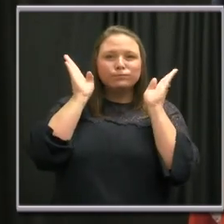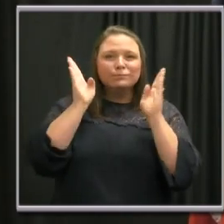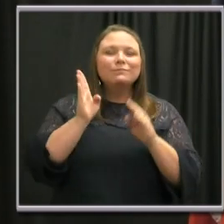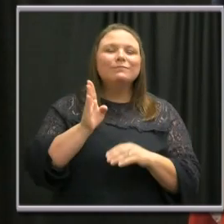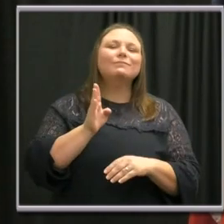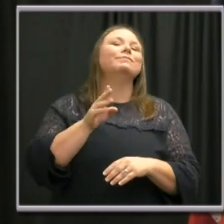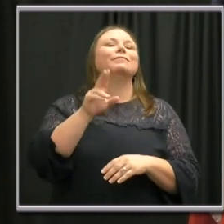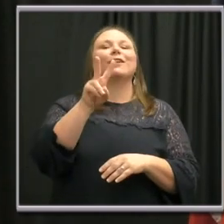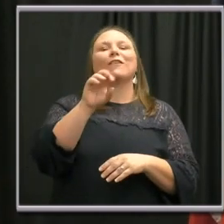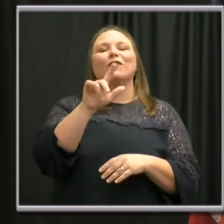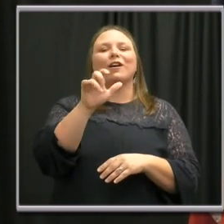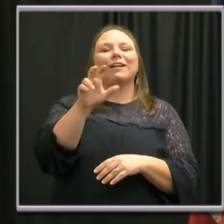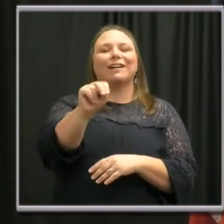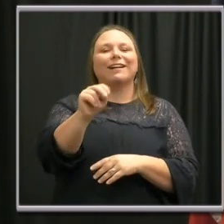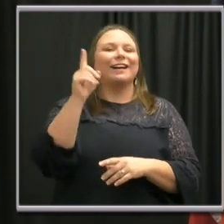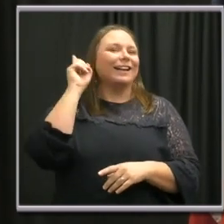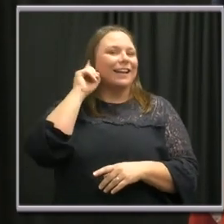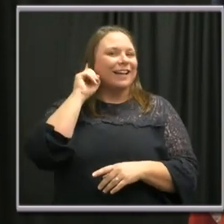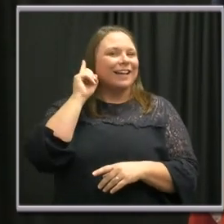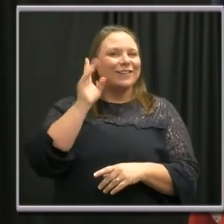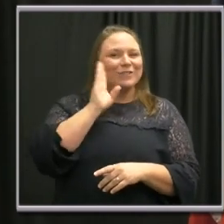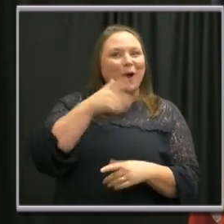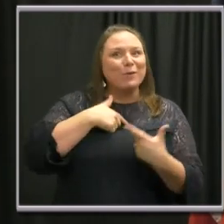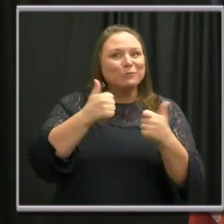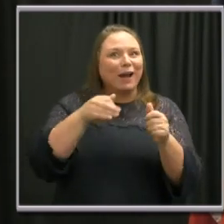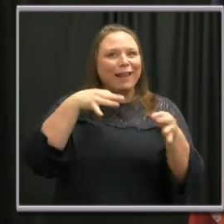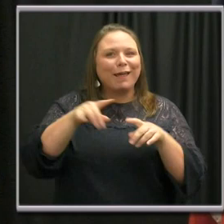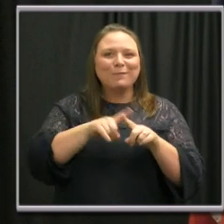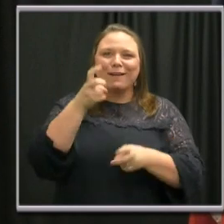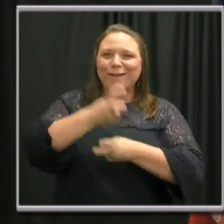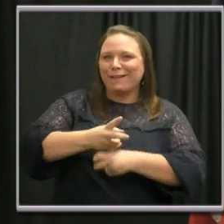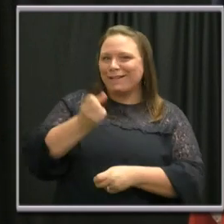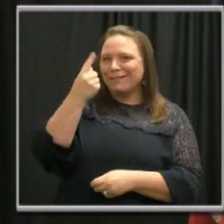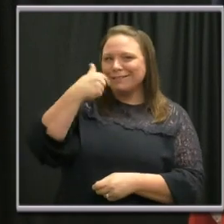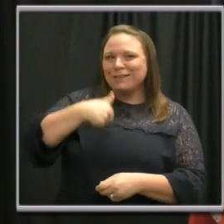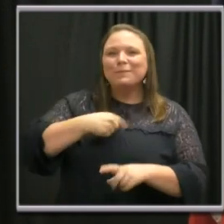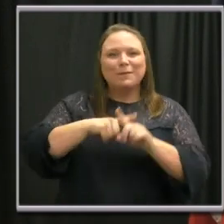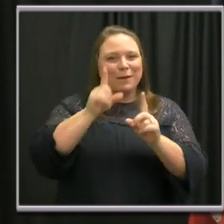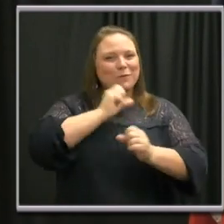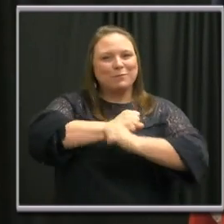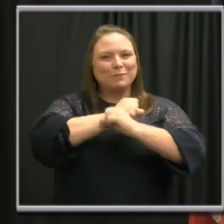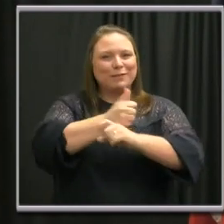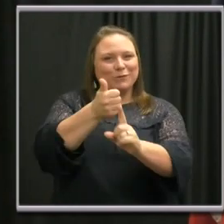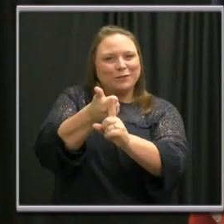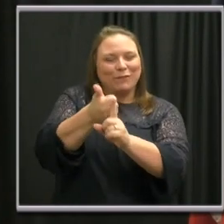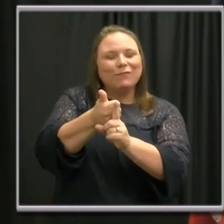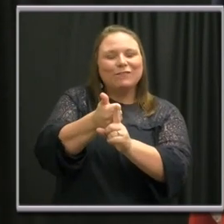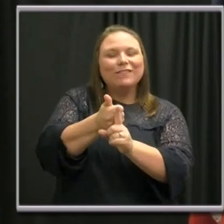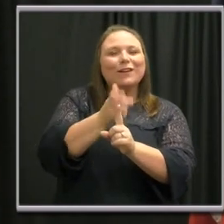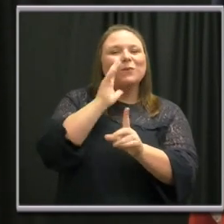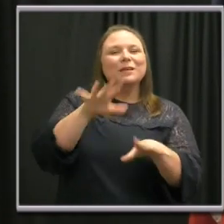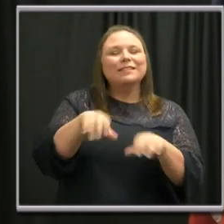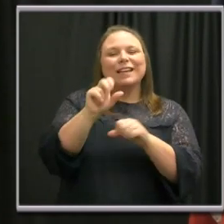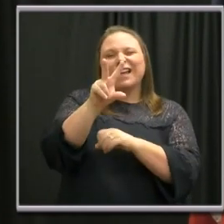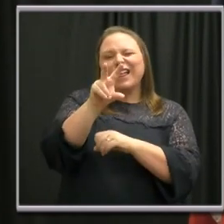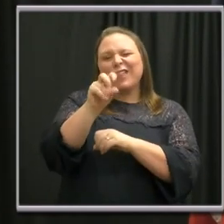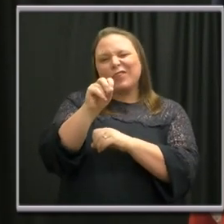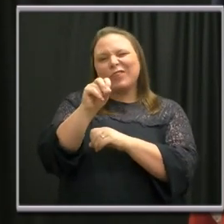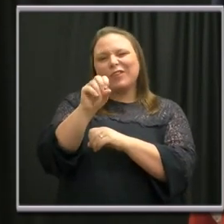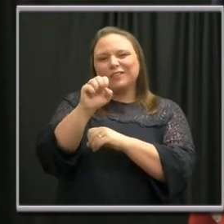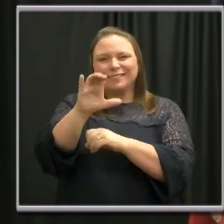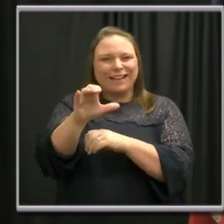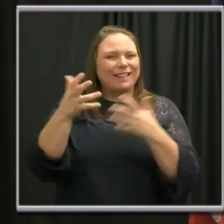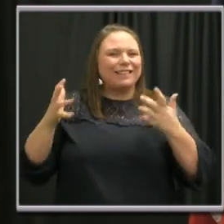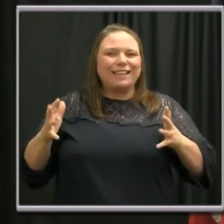You have Vulcan ears. That's what I'm trying to say. But you'll be protected. And it takes about 30 seconds to do this.